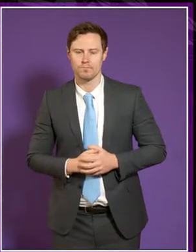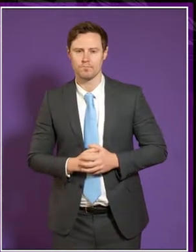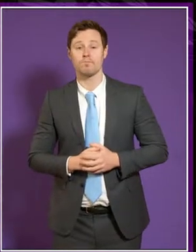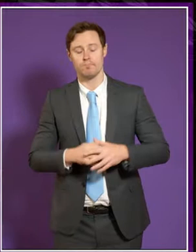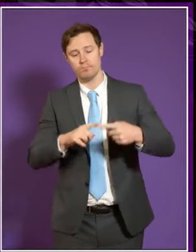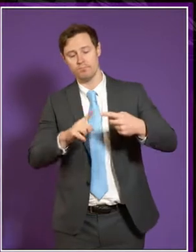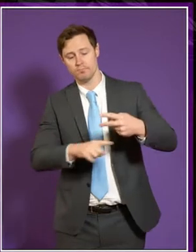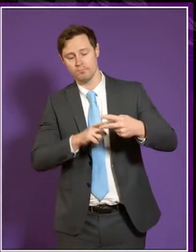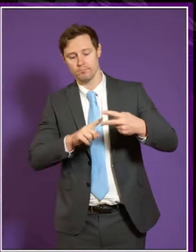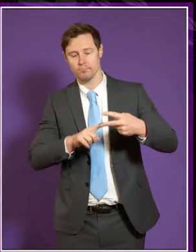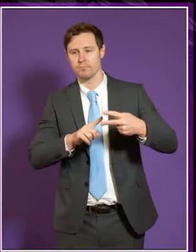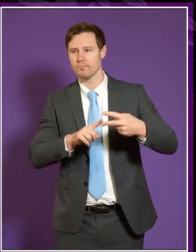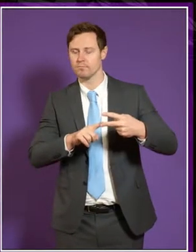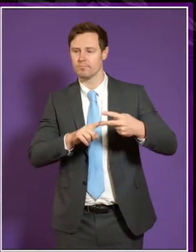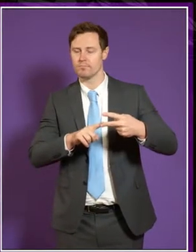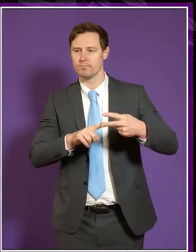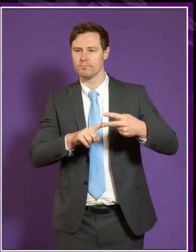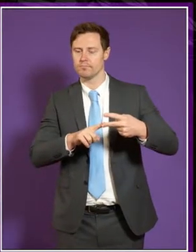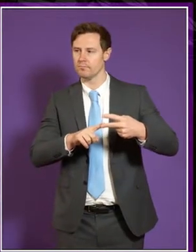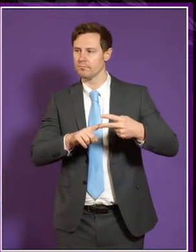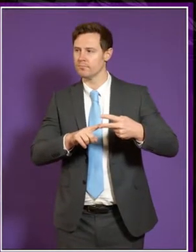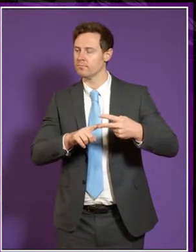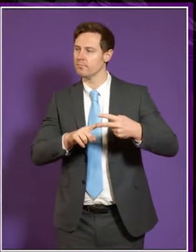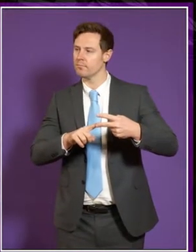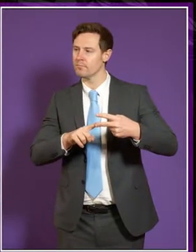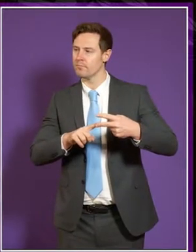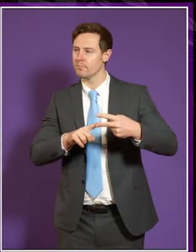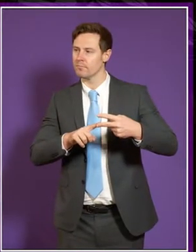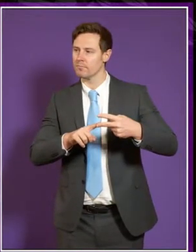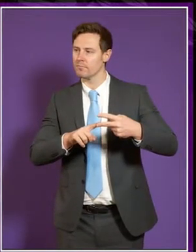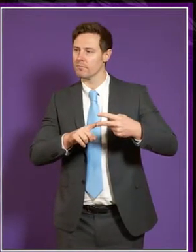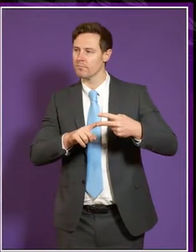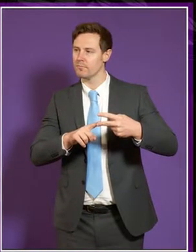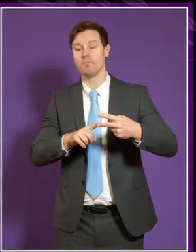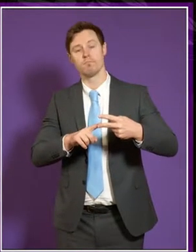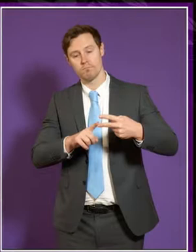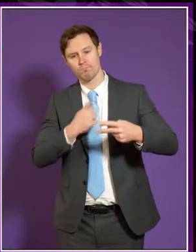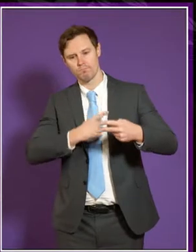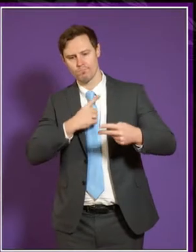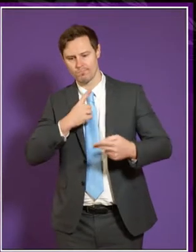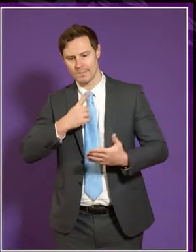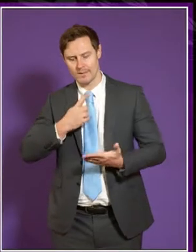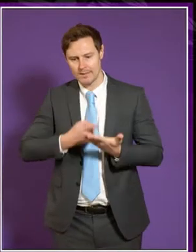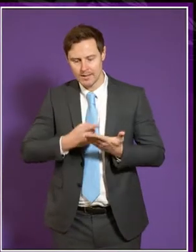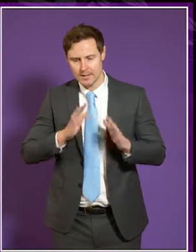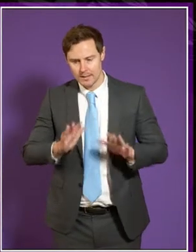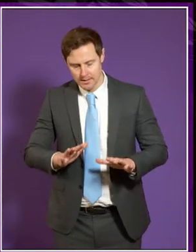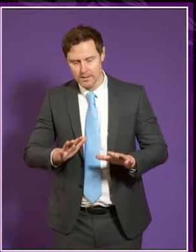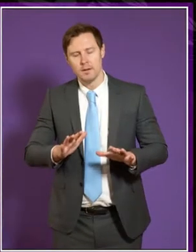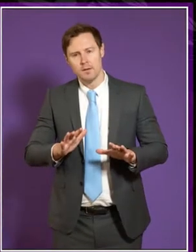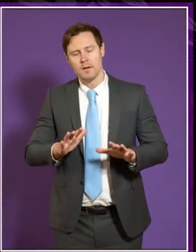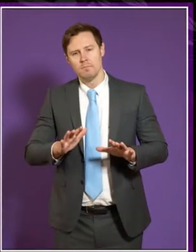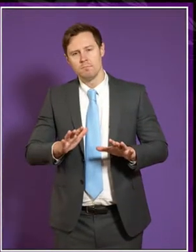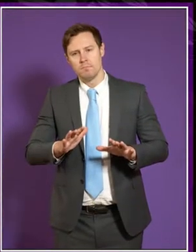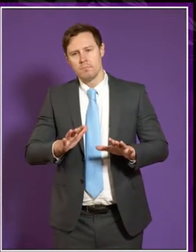The second thing I've done is that I decided that it would be a mistake simply to concentrate